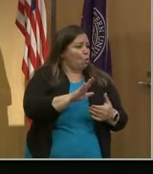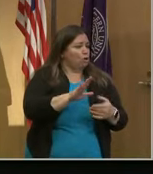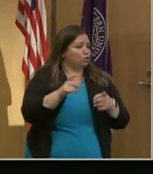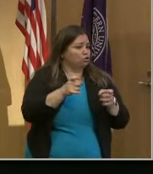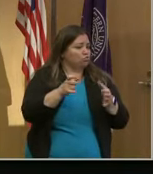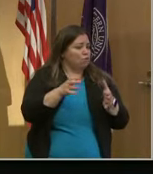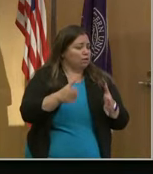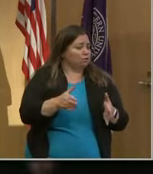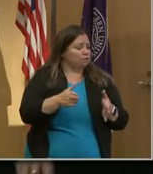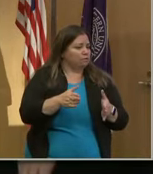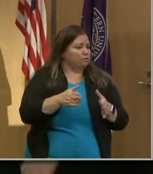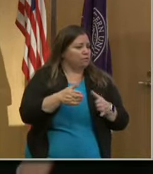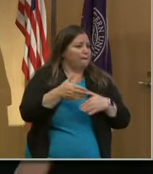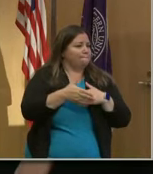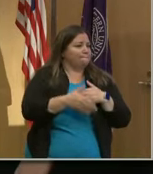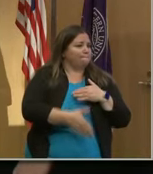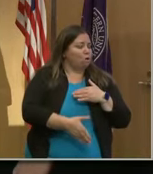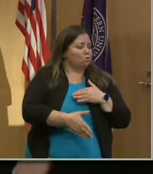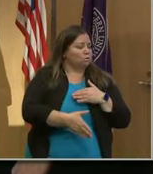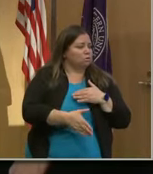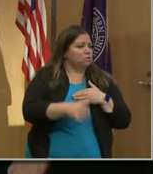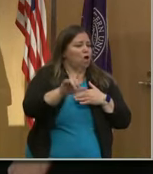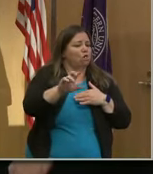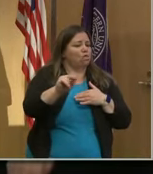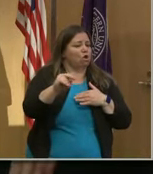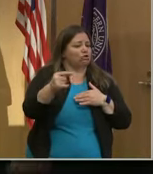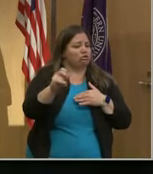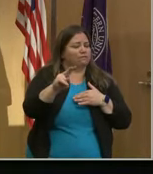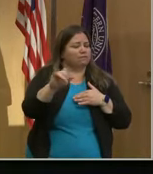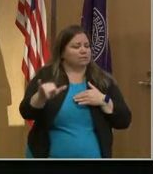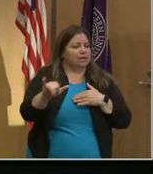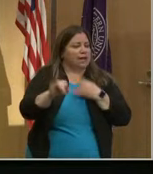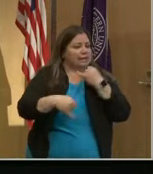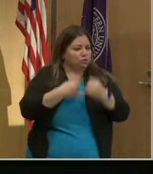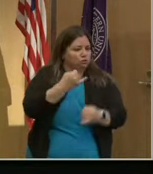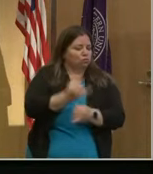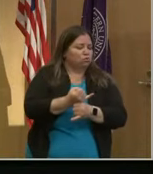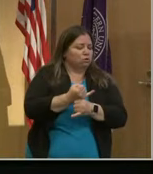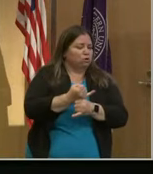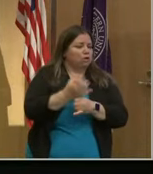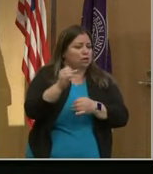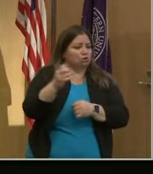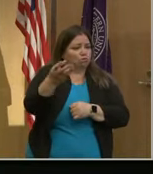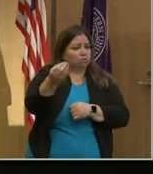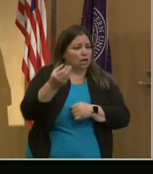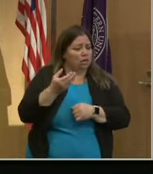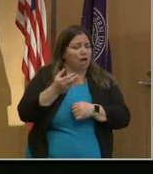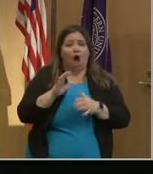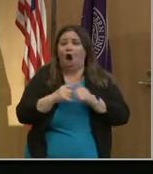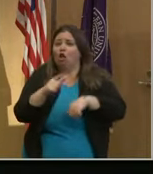director of the POTUSNAC Longevity Institute, can you tell us how long we're going to live?